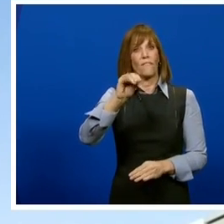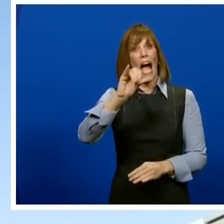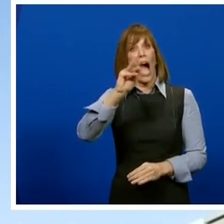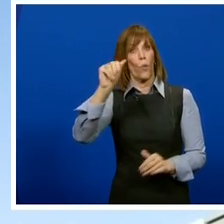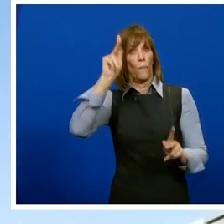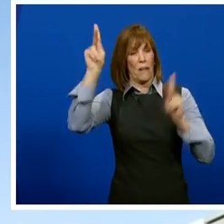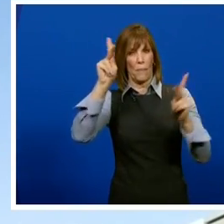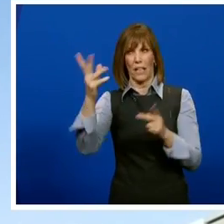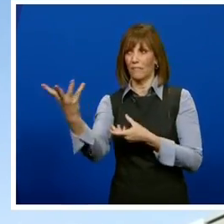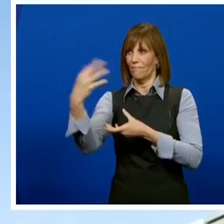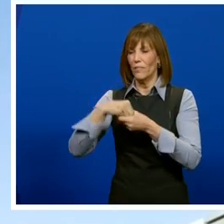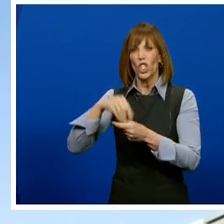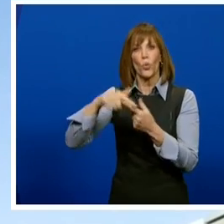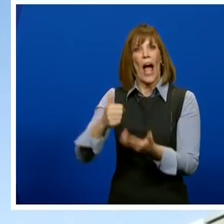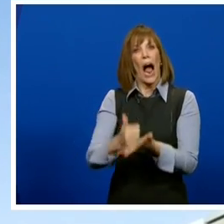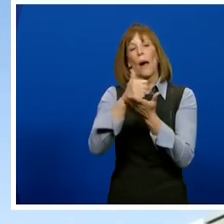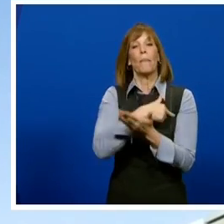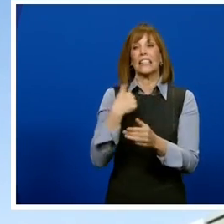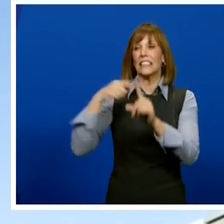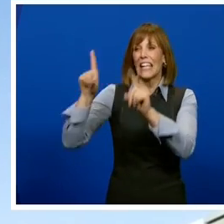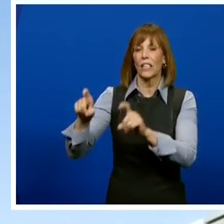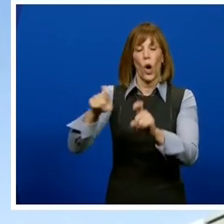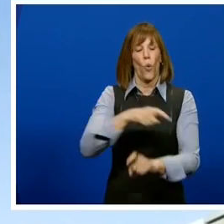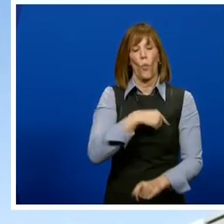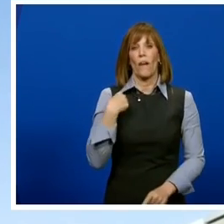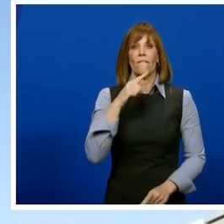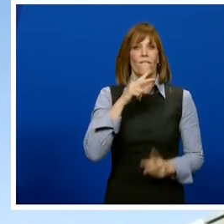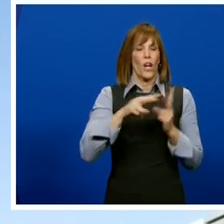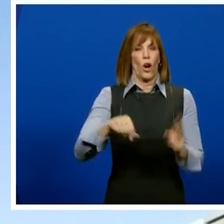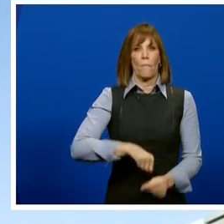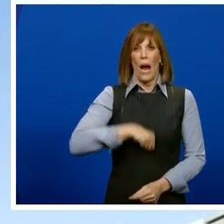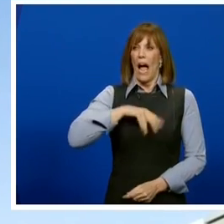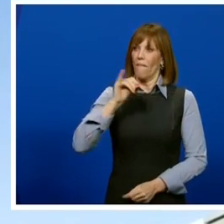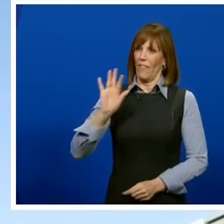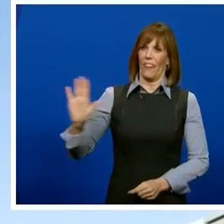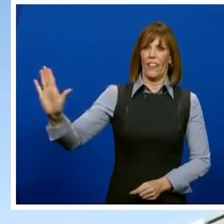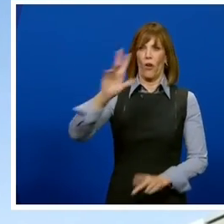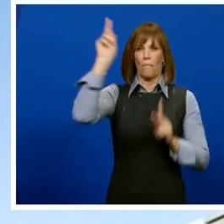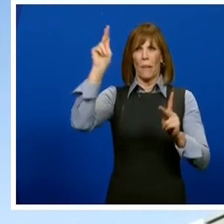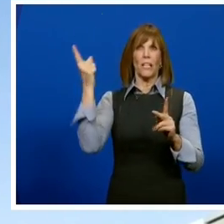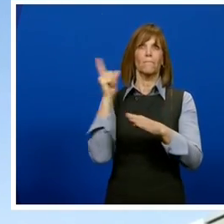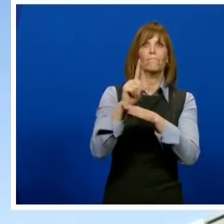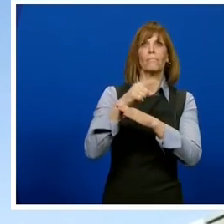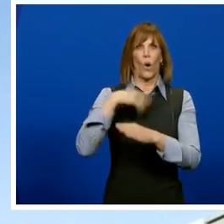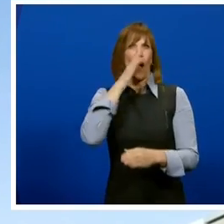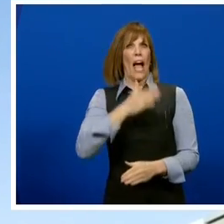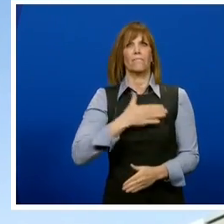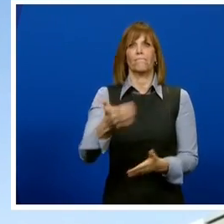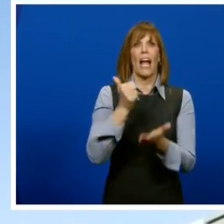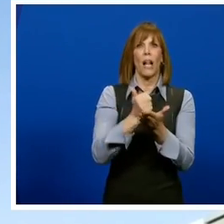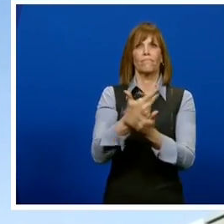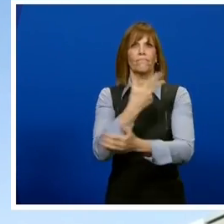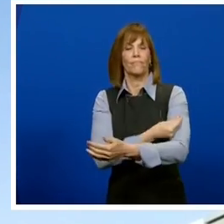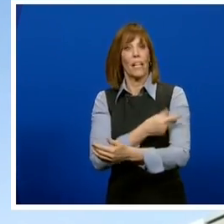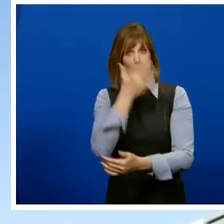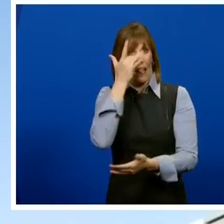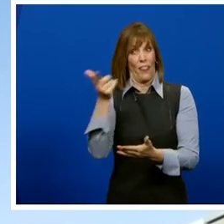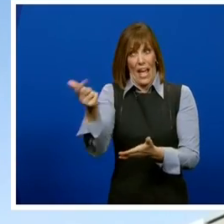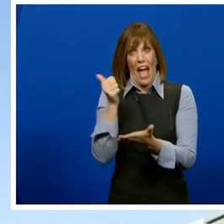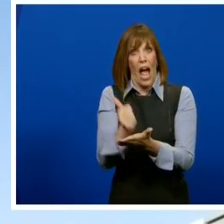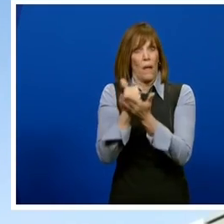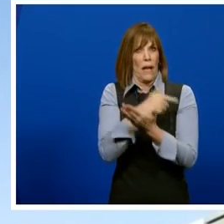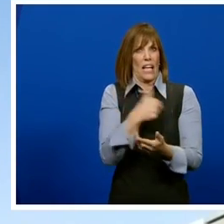that helped us generate this data, and we are so proud of their participation and all they did to help us gather